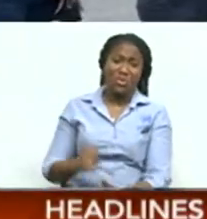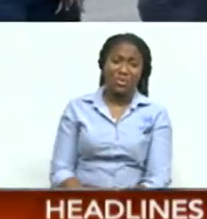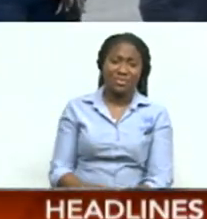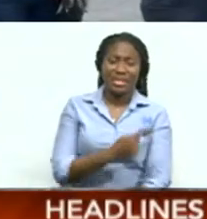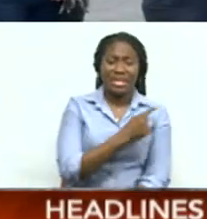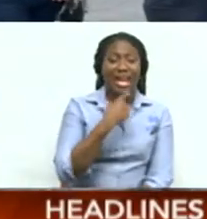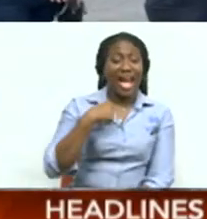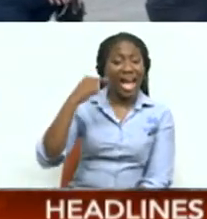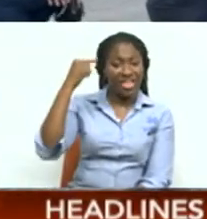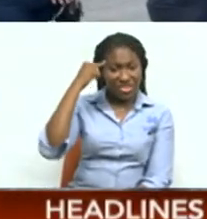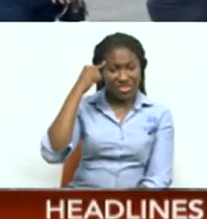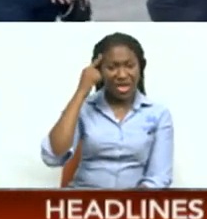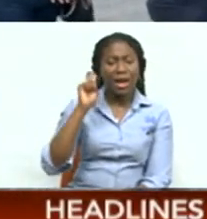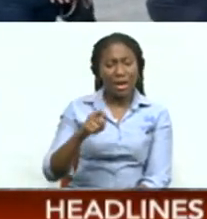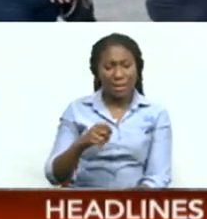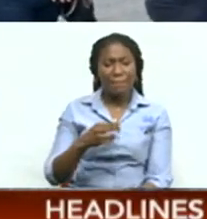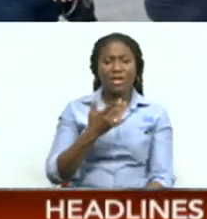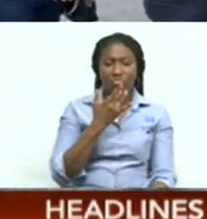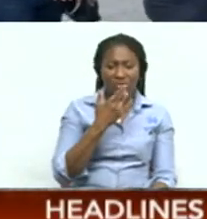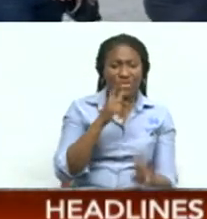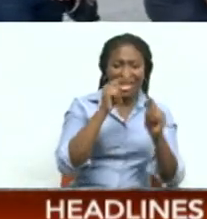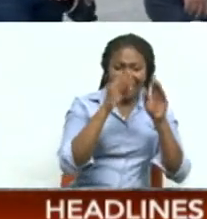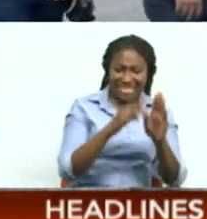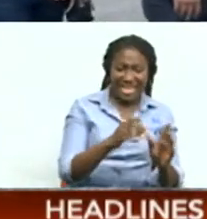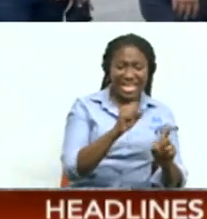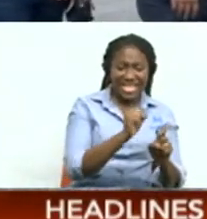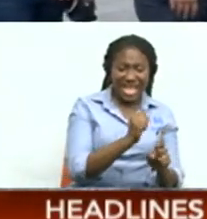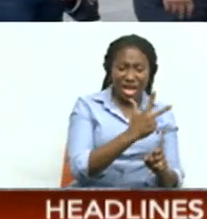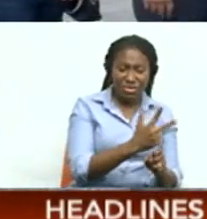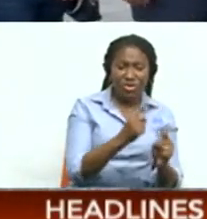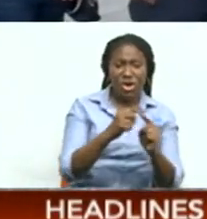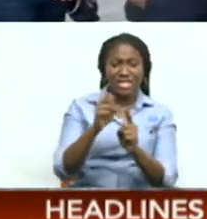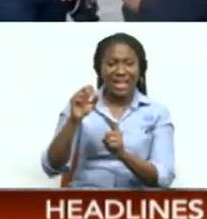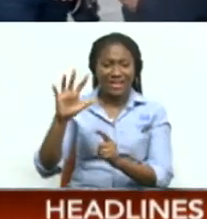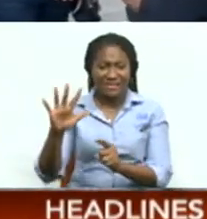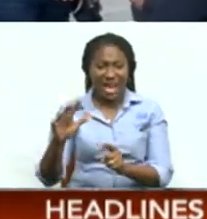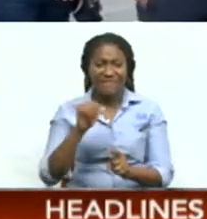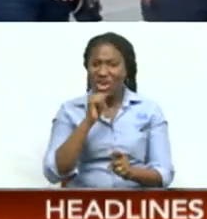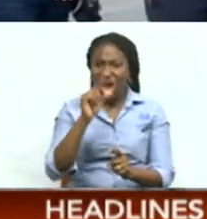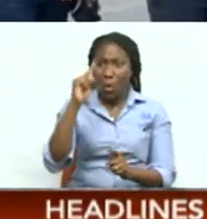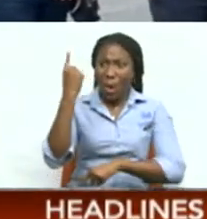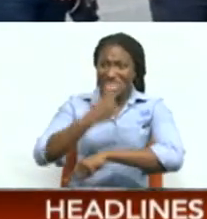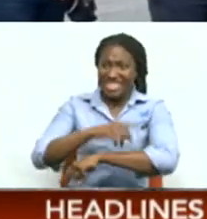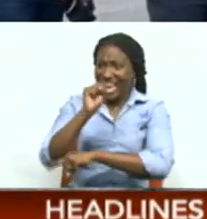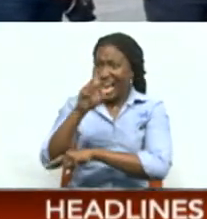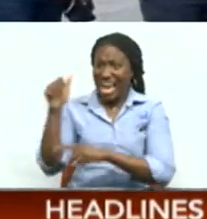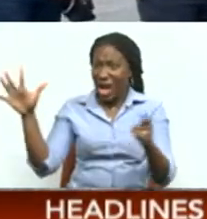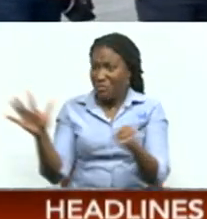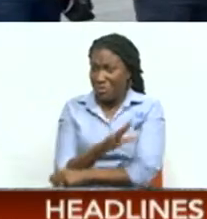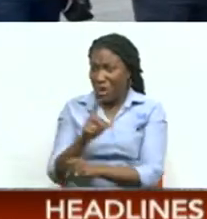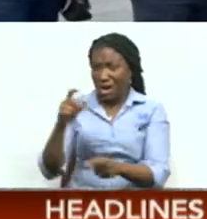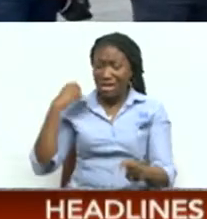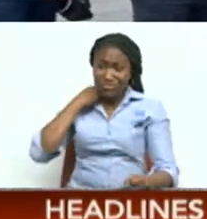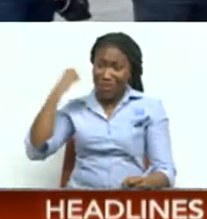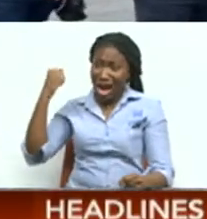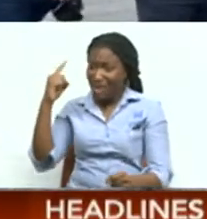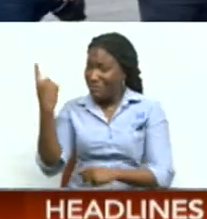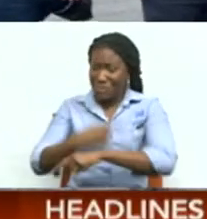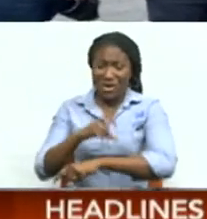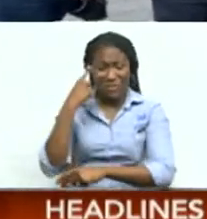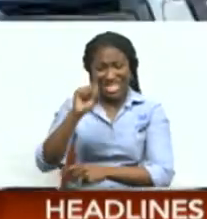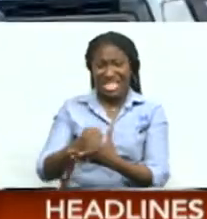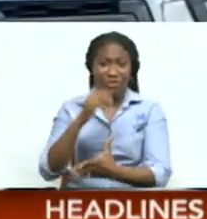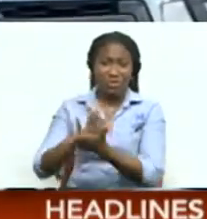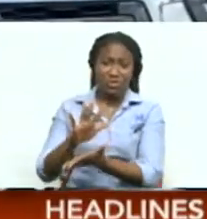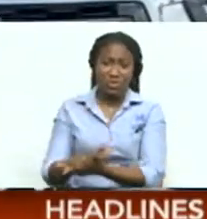I think it should be a continuous assessment, at least from standard three to five, and not a one-day, one-test determination of they're going forward into secondary